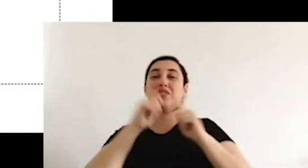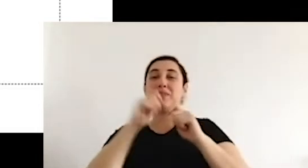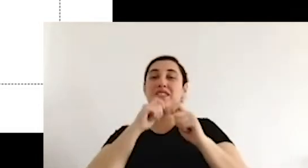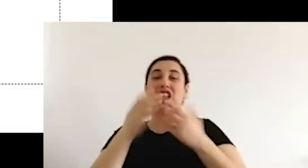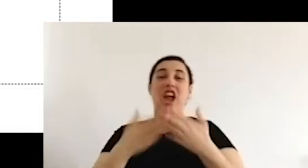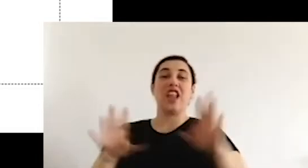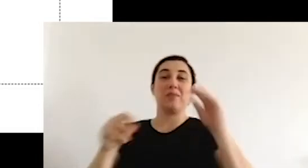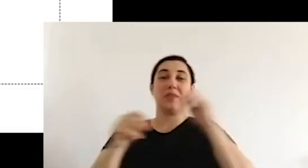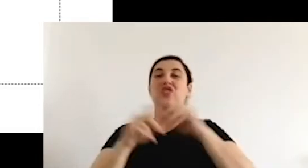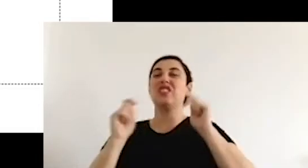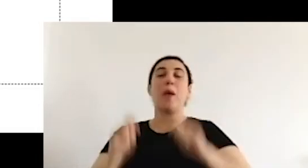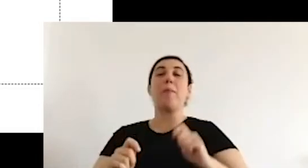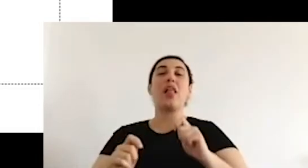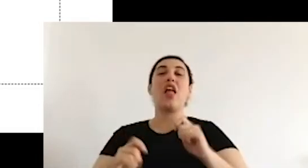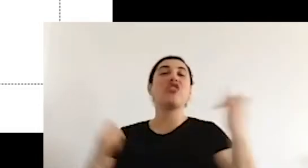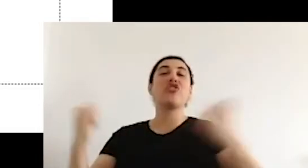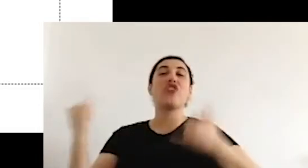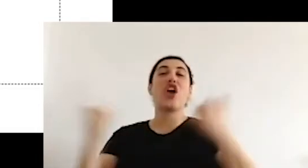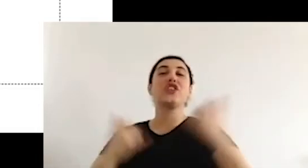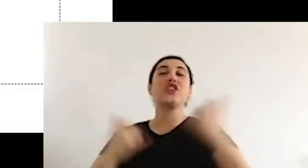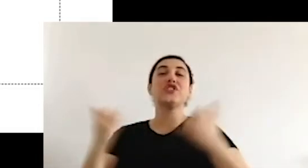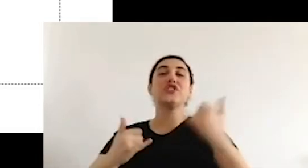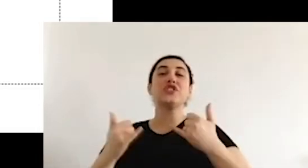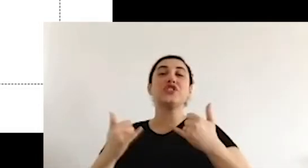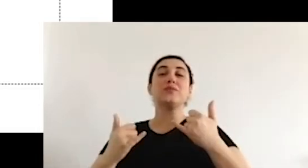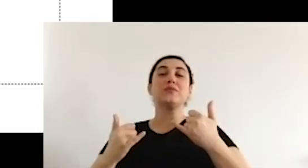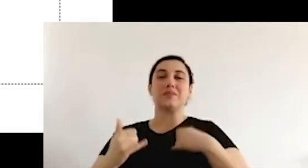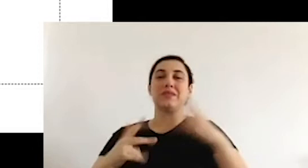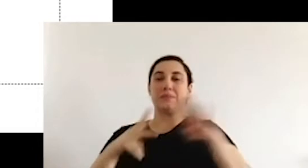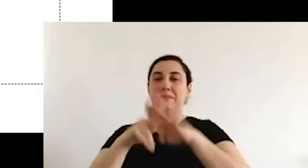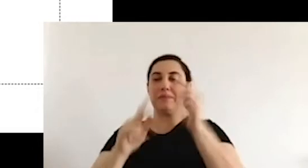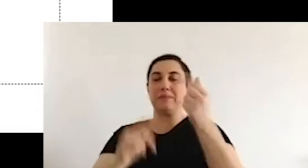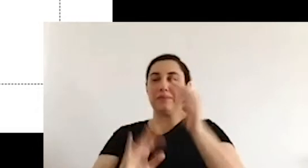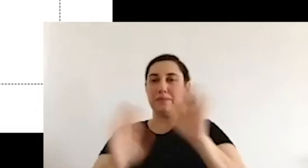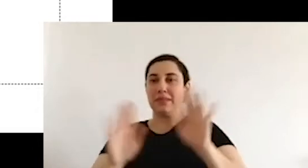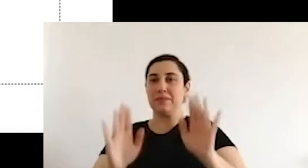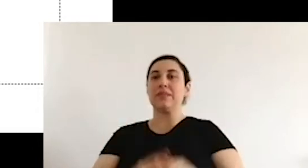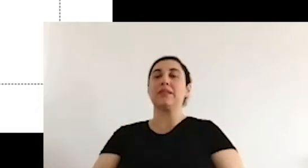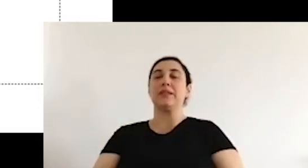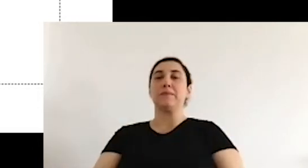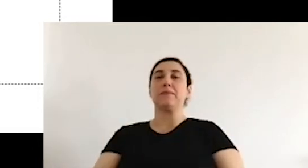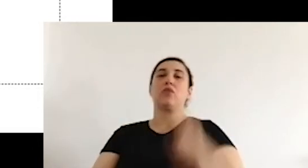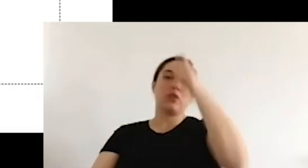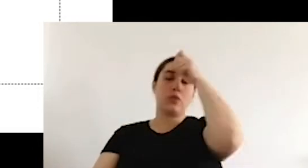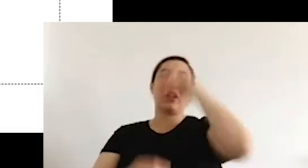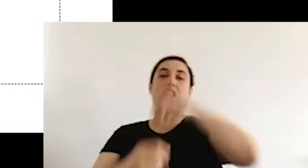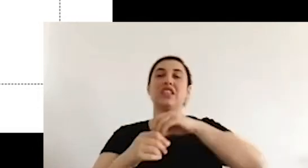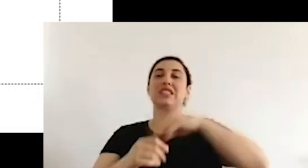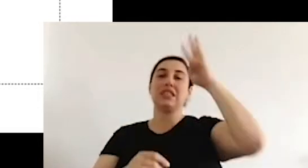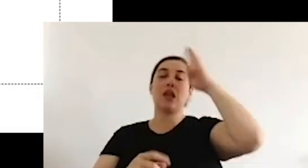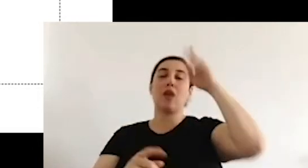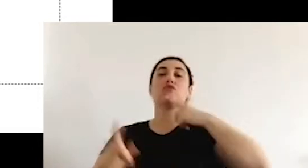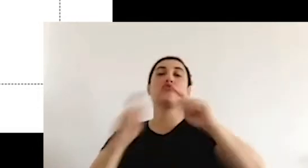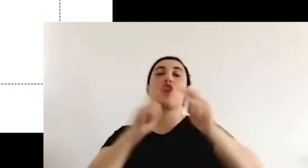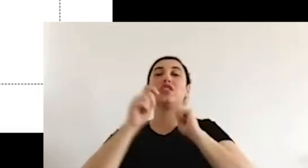There are examples at the global level, but also in Turkey, there was a debate